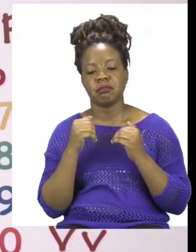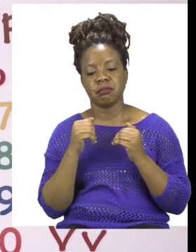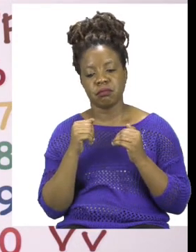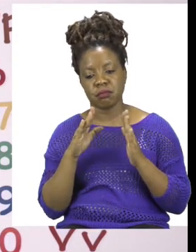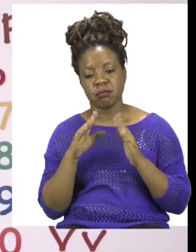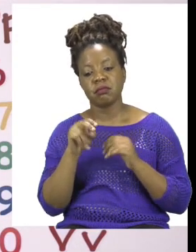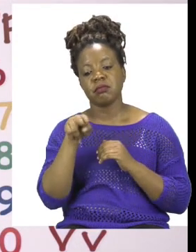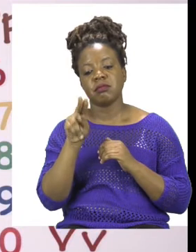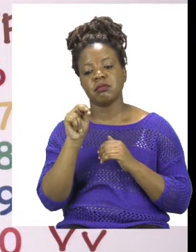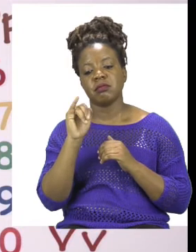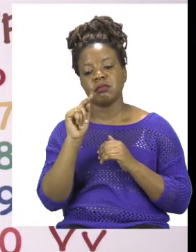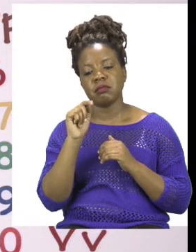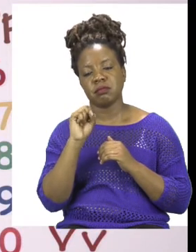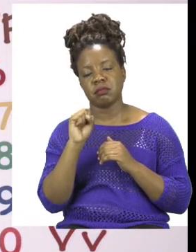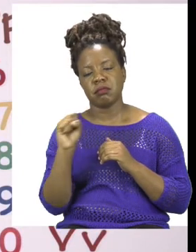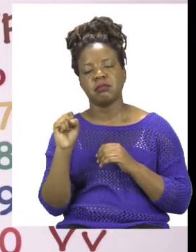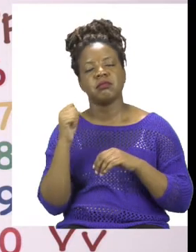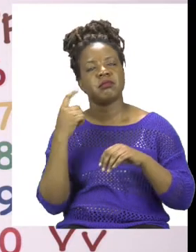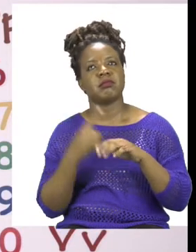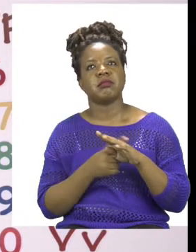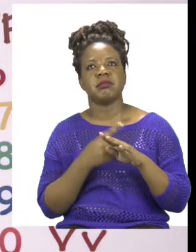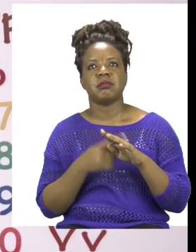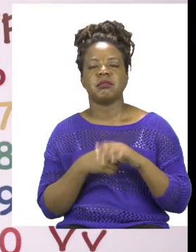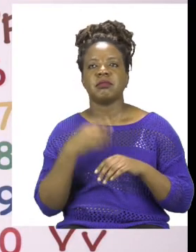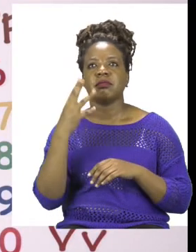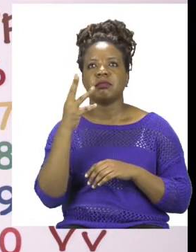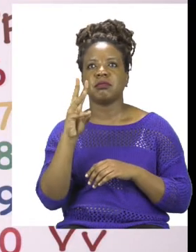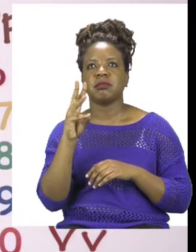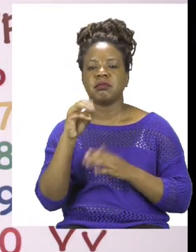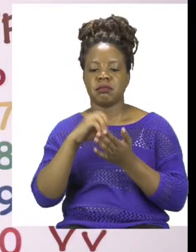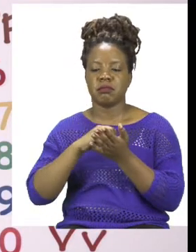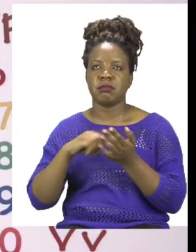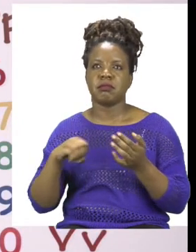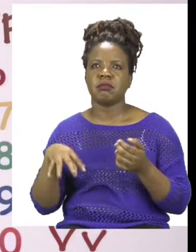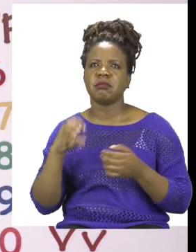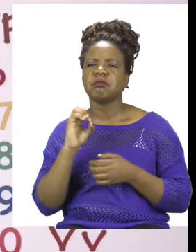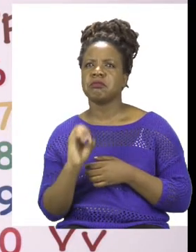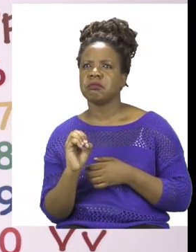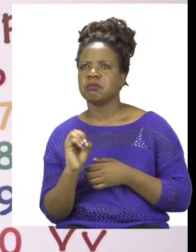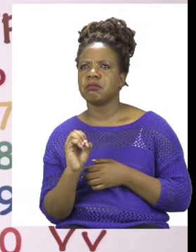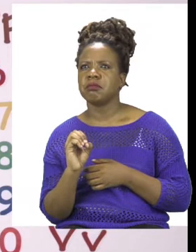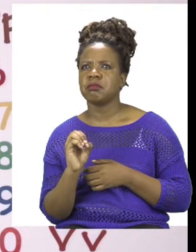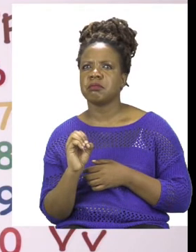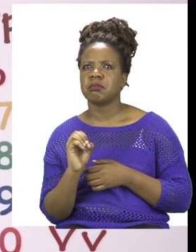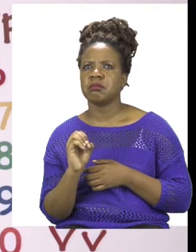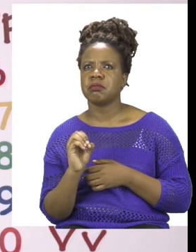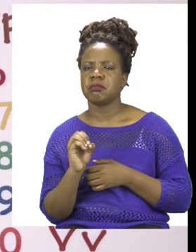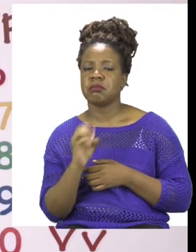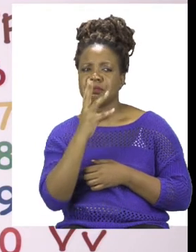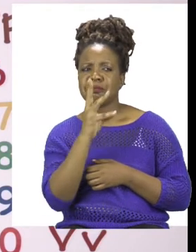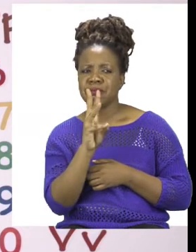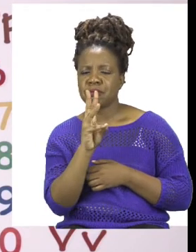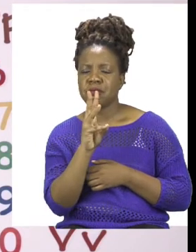unit side as always. We're going to say 6 minus 0. Now we have 6